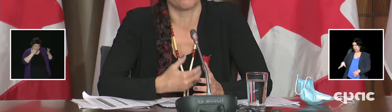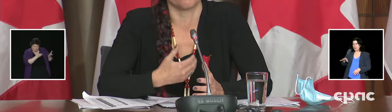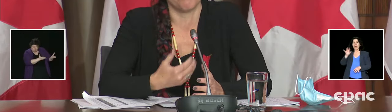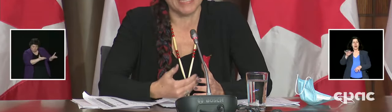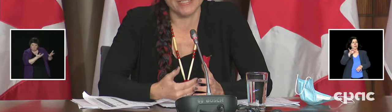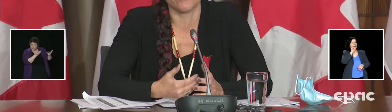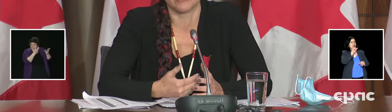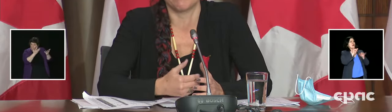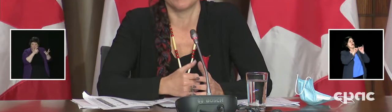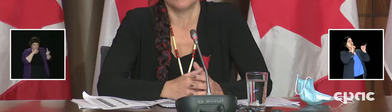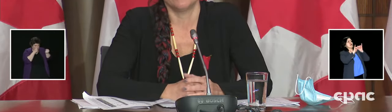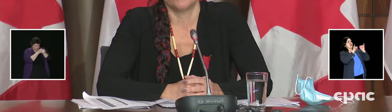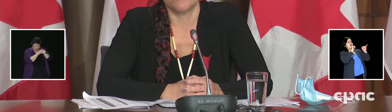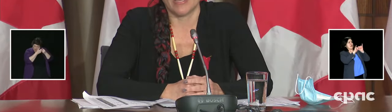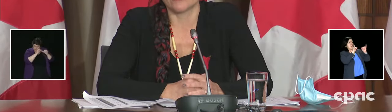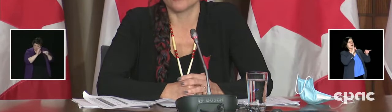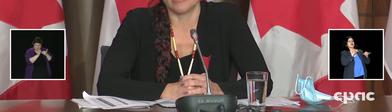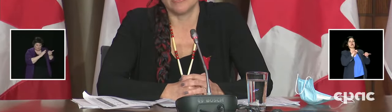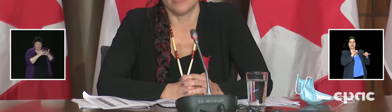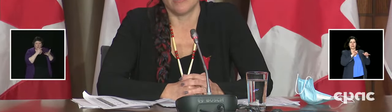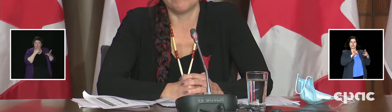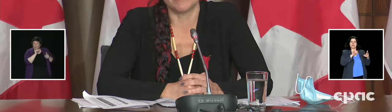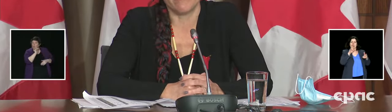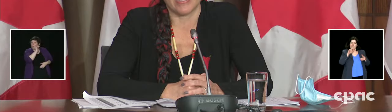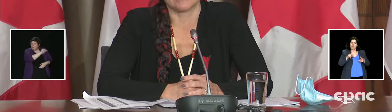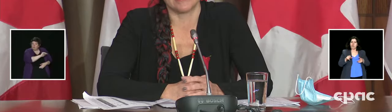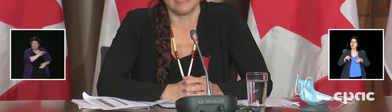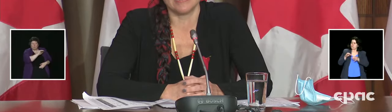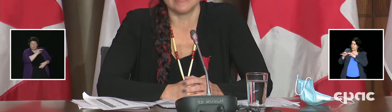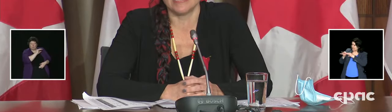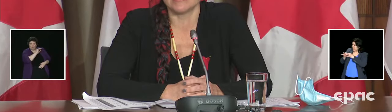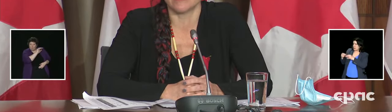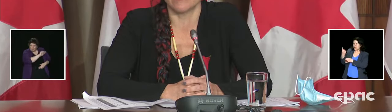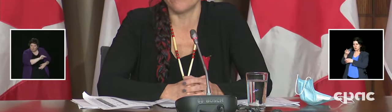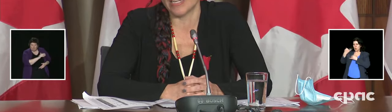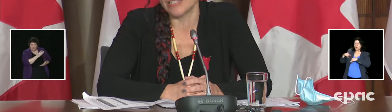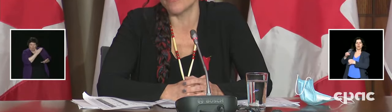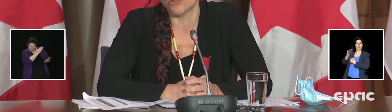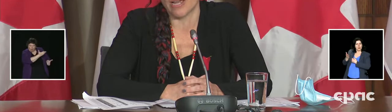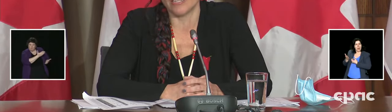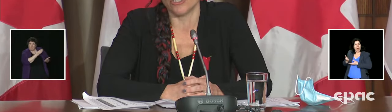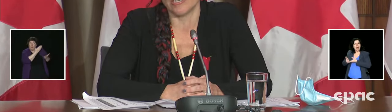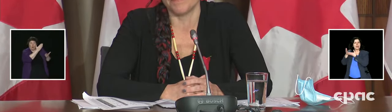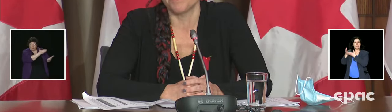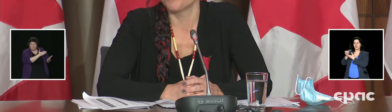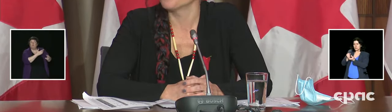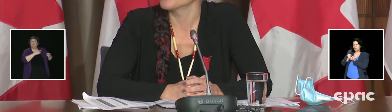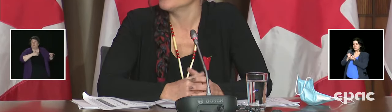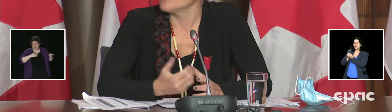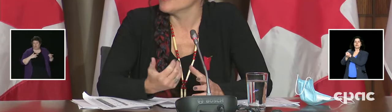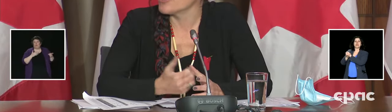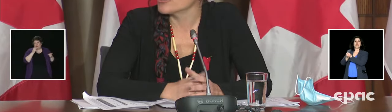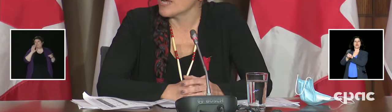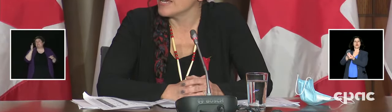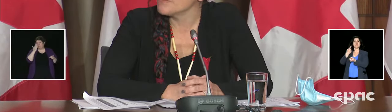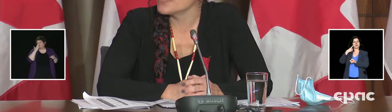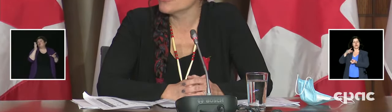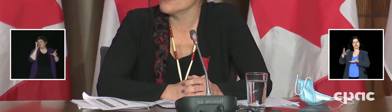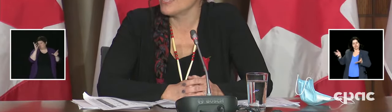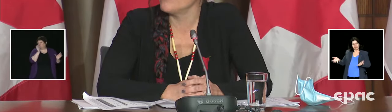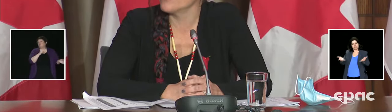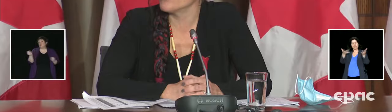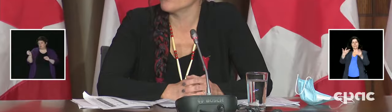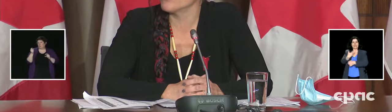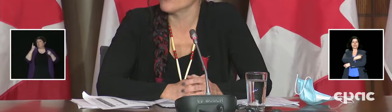and that support remains for them to actually be vaccinated is an effective strategy. Dr. Dr.